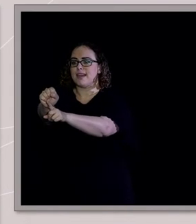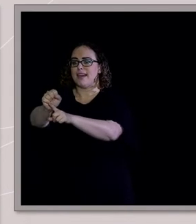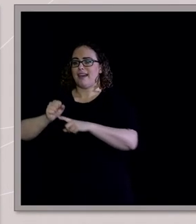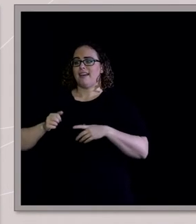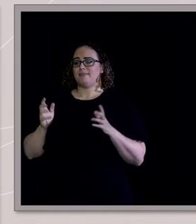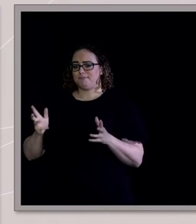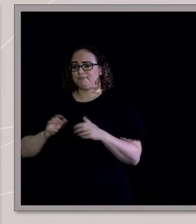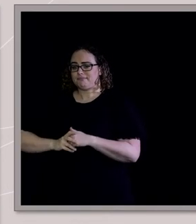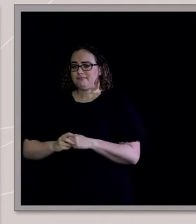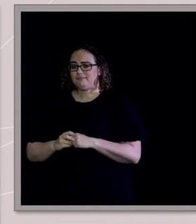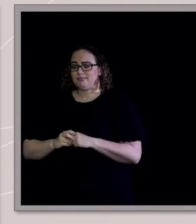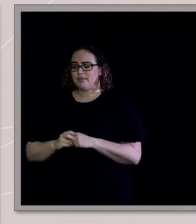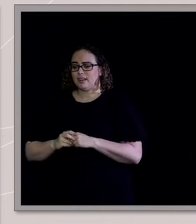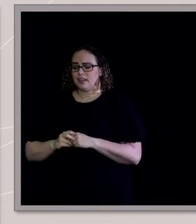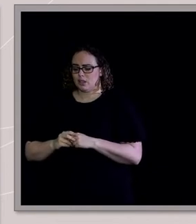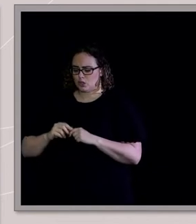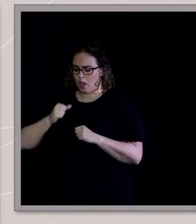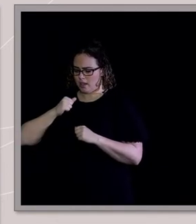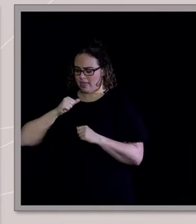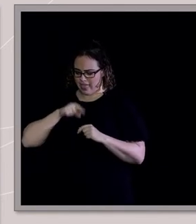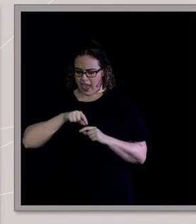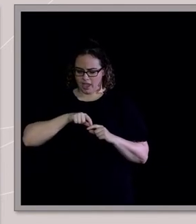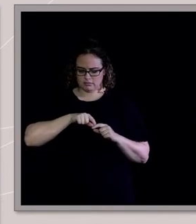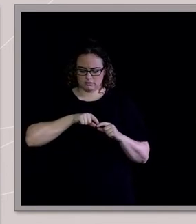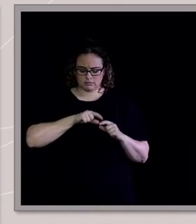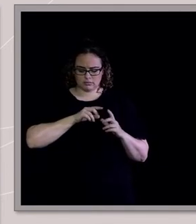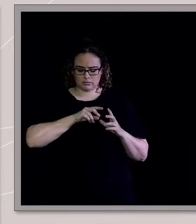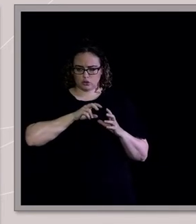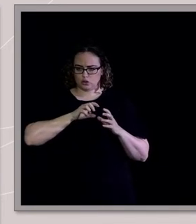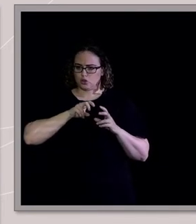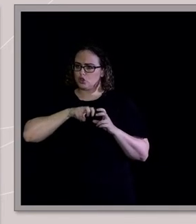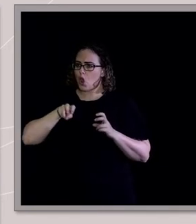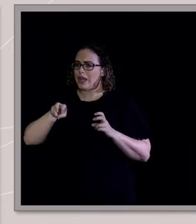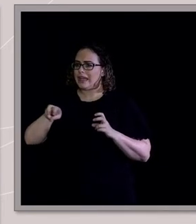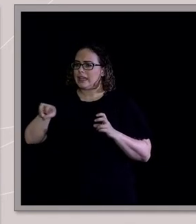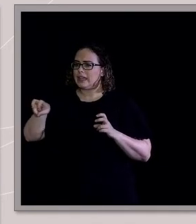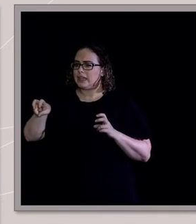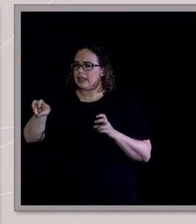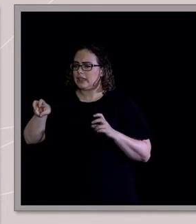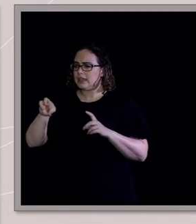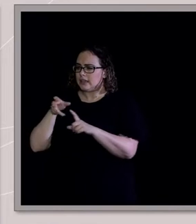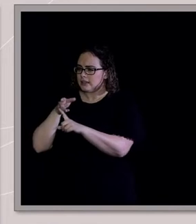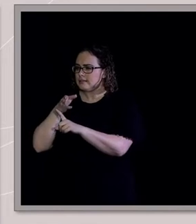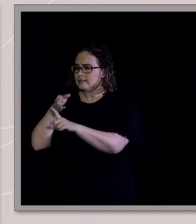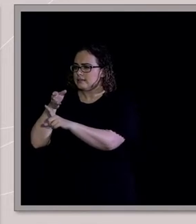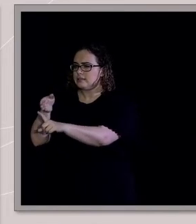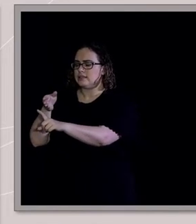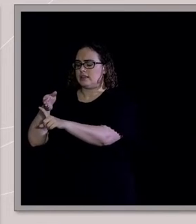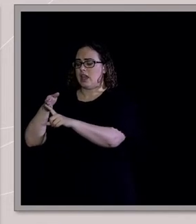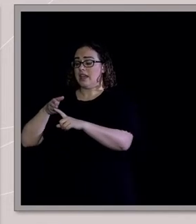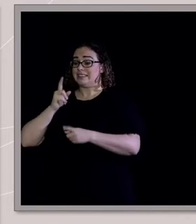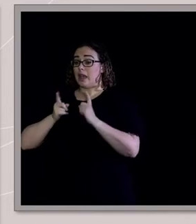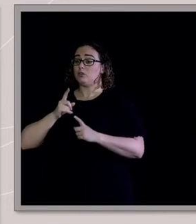And so that journey for me was just incredible and hard at times and lonely at times but ultimately